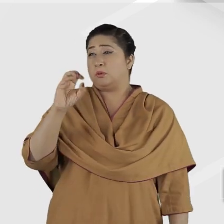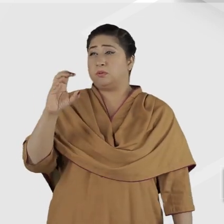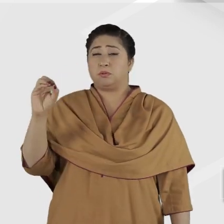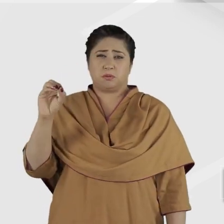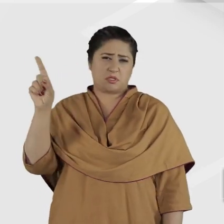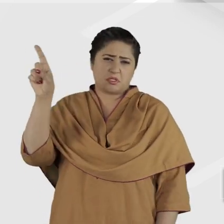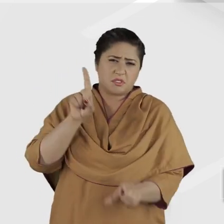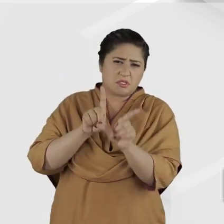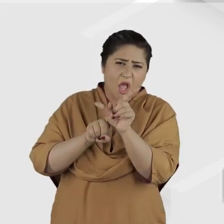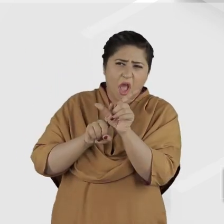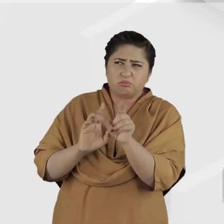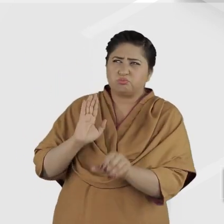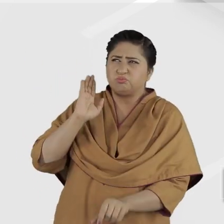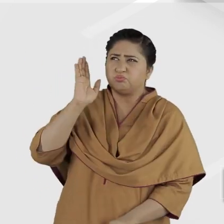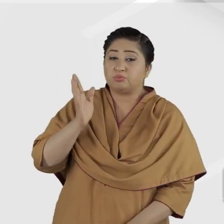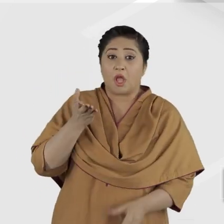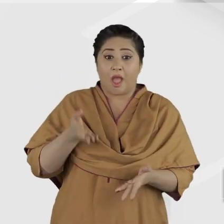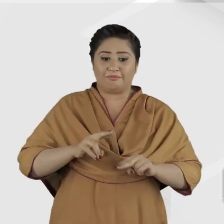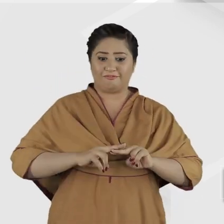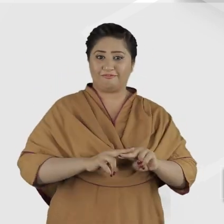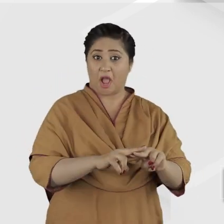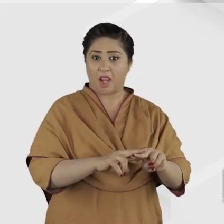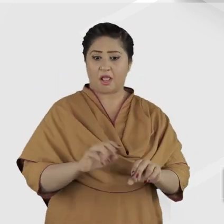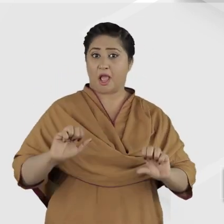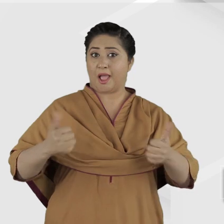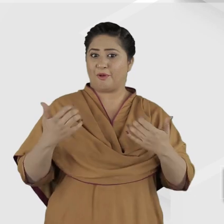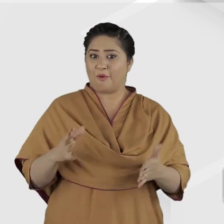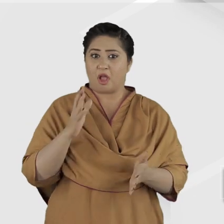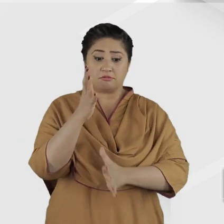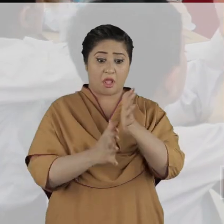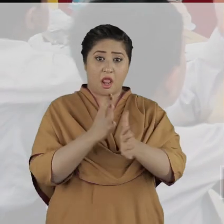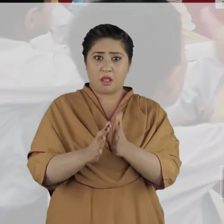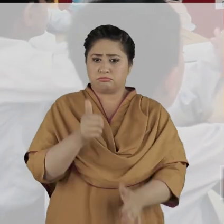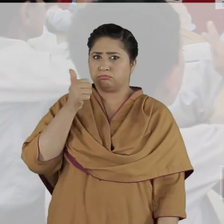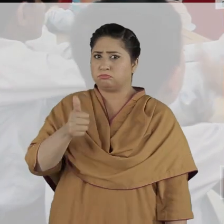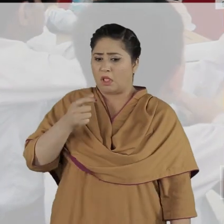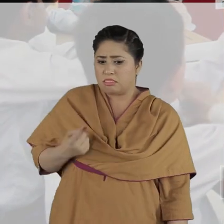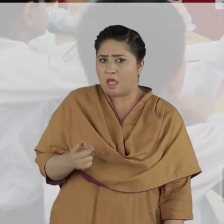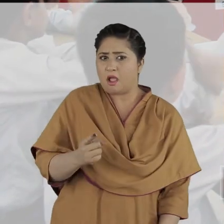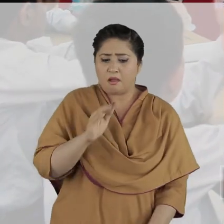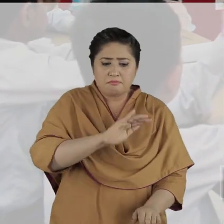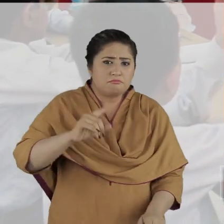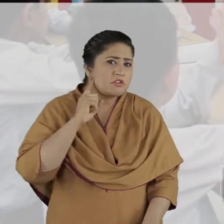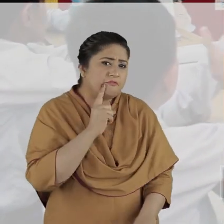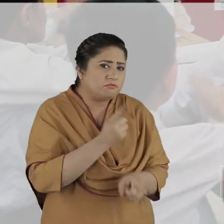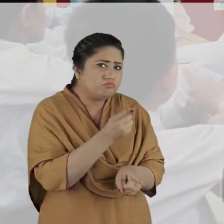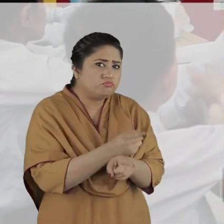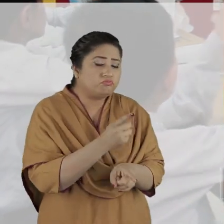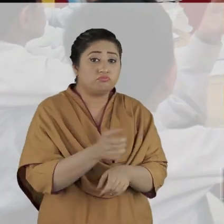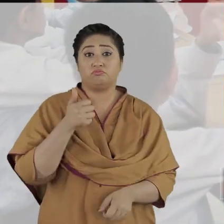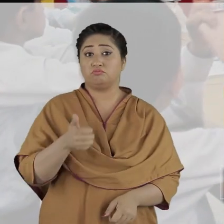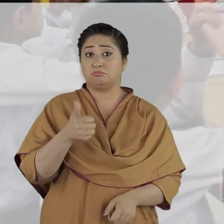This persisted for nearly 100 years, when it was finally recognized that sign language is a much better way of